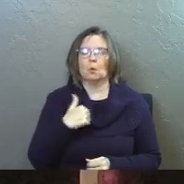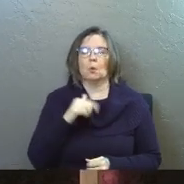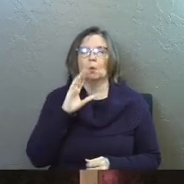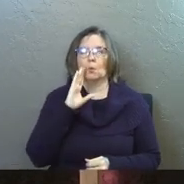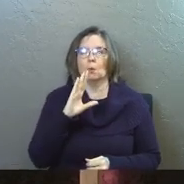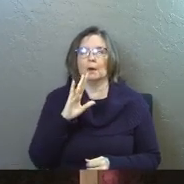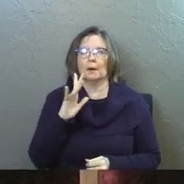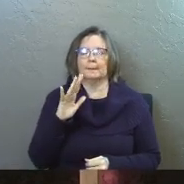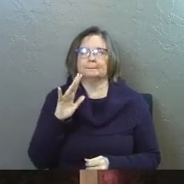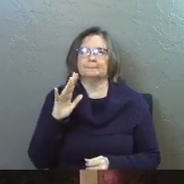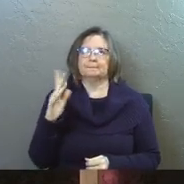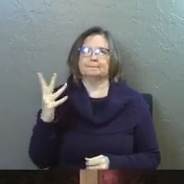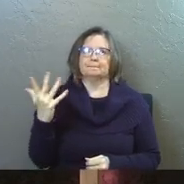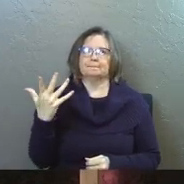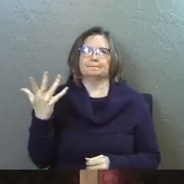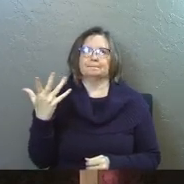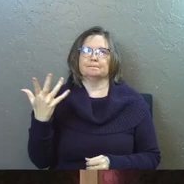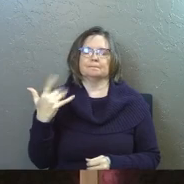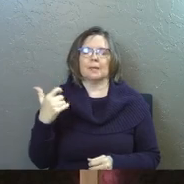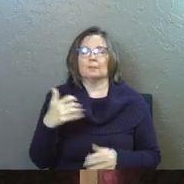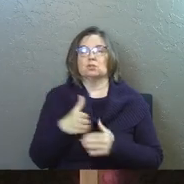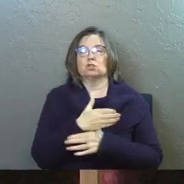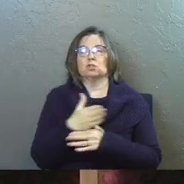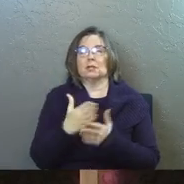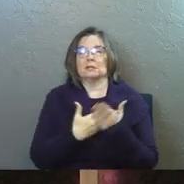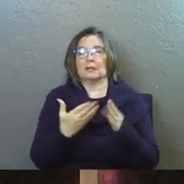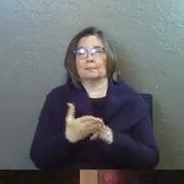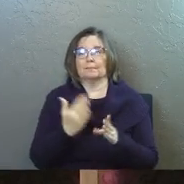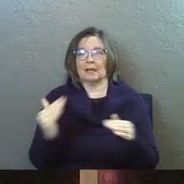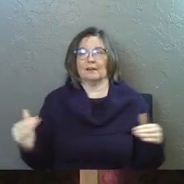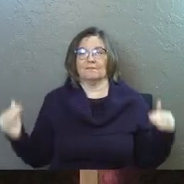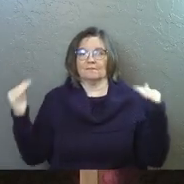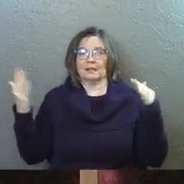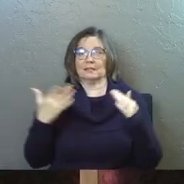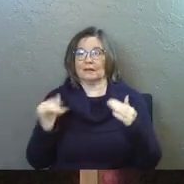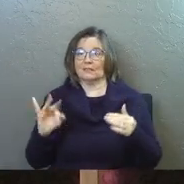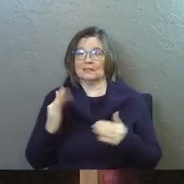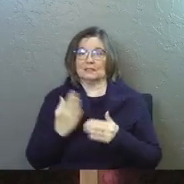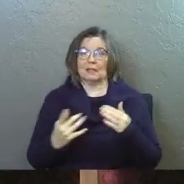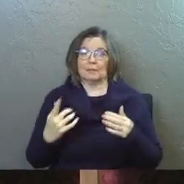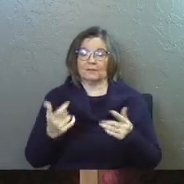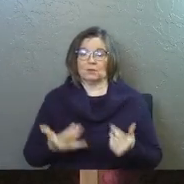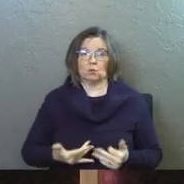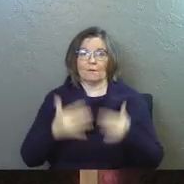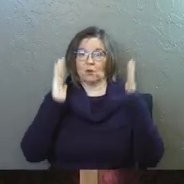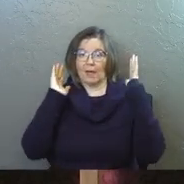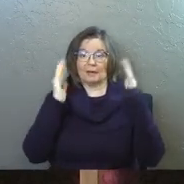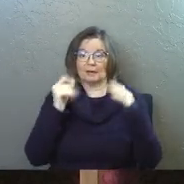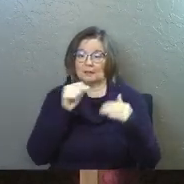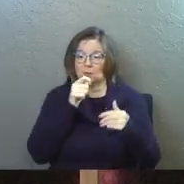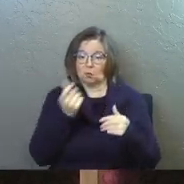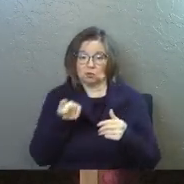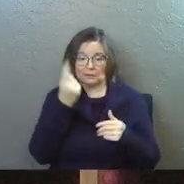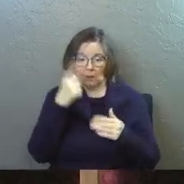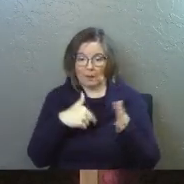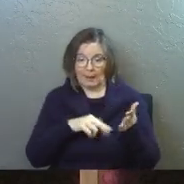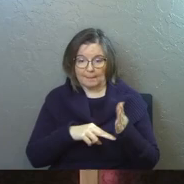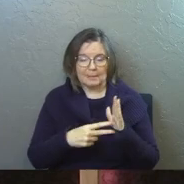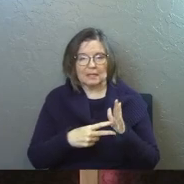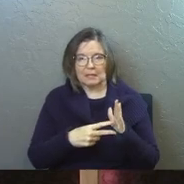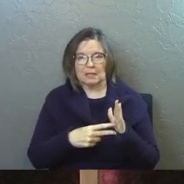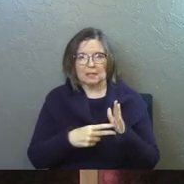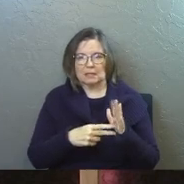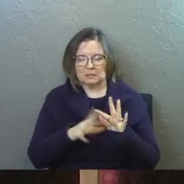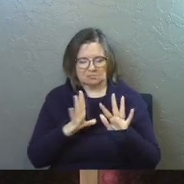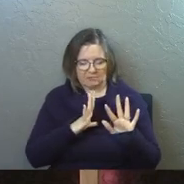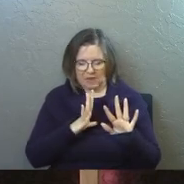I'm going to, uh, uh, I'm just going to share some advanced stuff. And if, if some of it's over your head and, and you don't understand what I mean, just